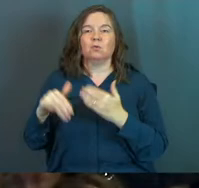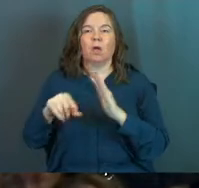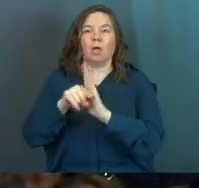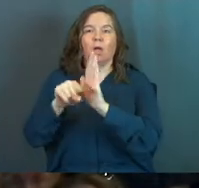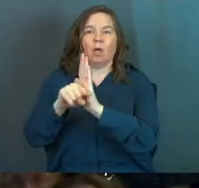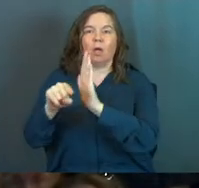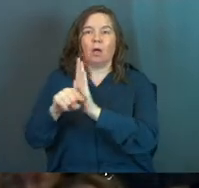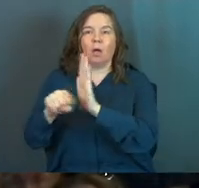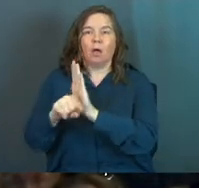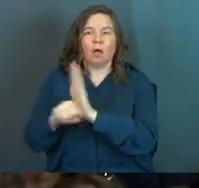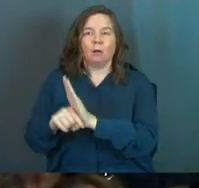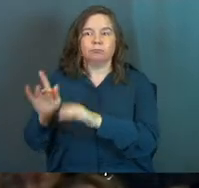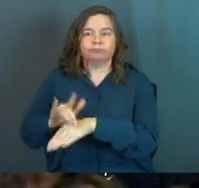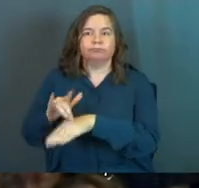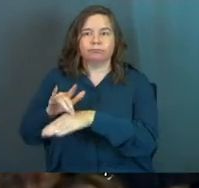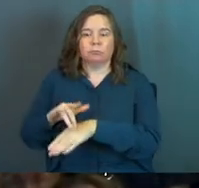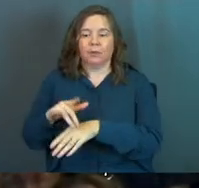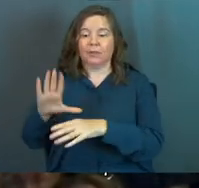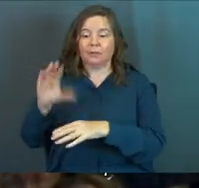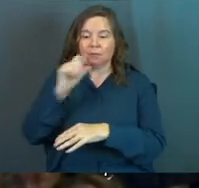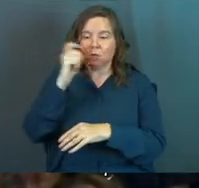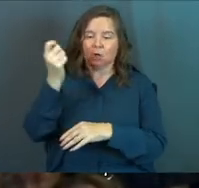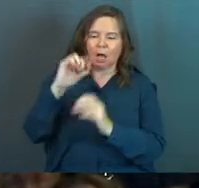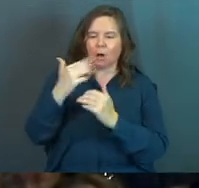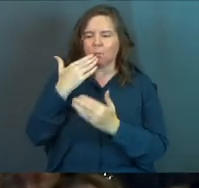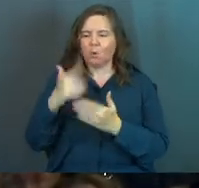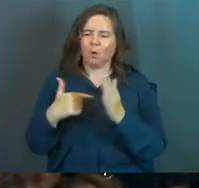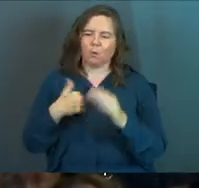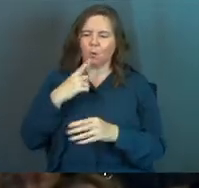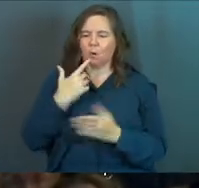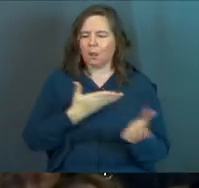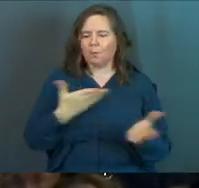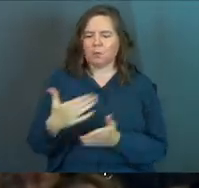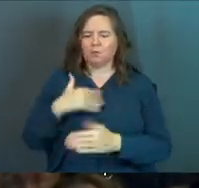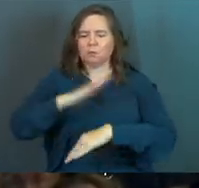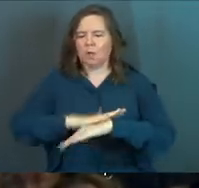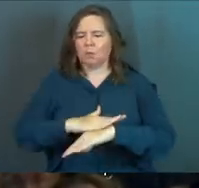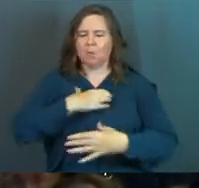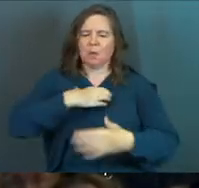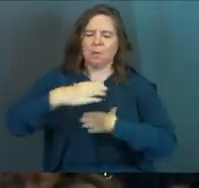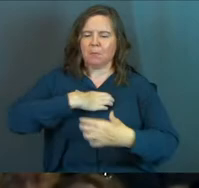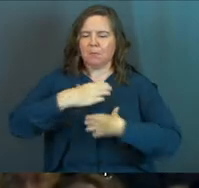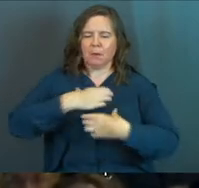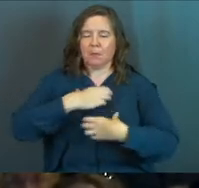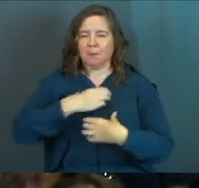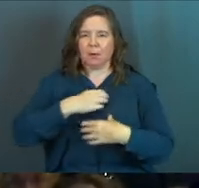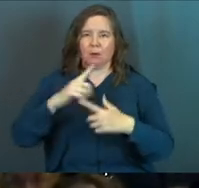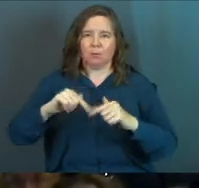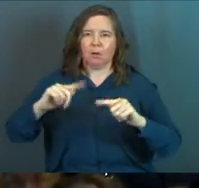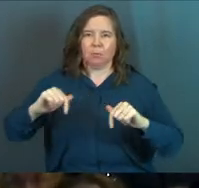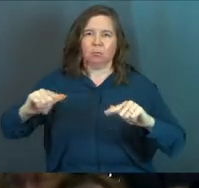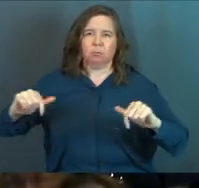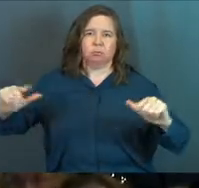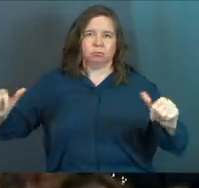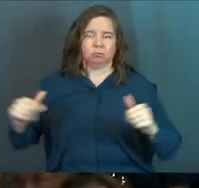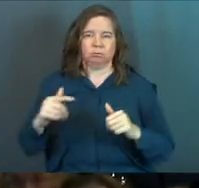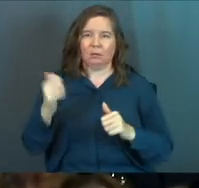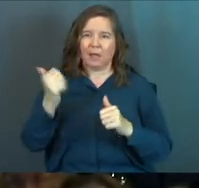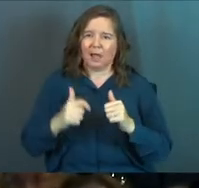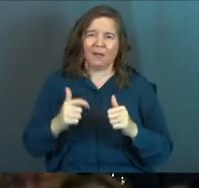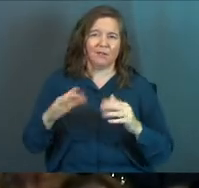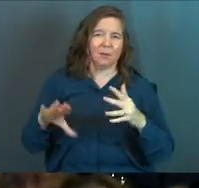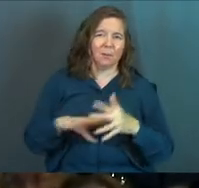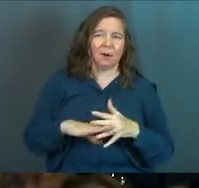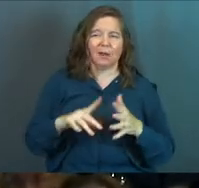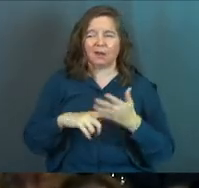all wrong. This company didn't understand how to appreciate what we were really bringing to the table. And it was on and on and on. Every